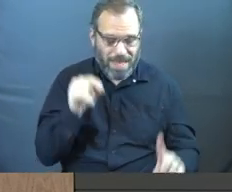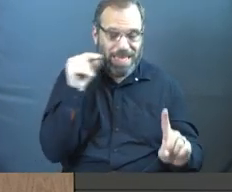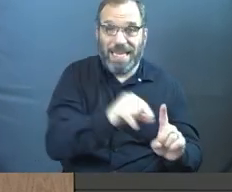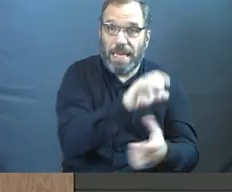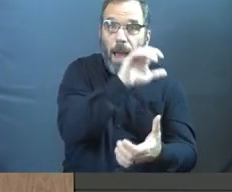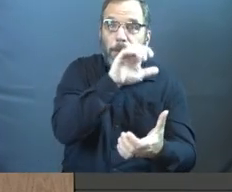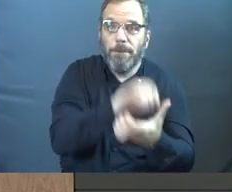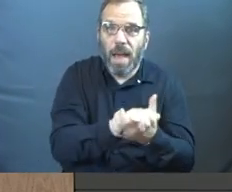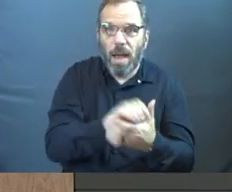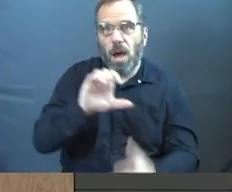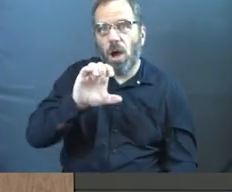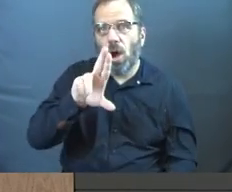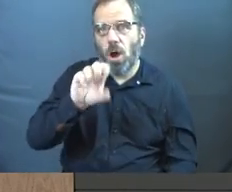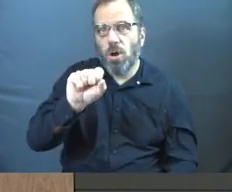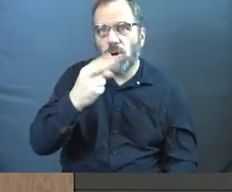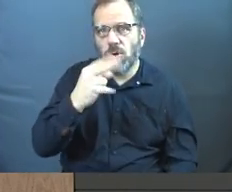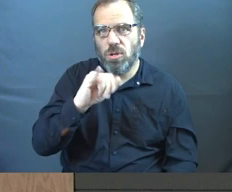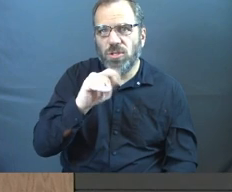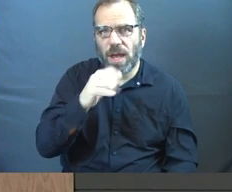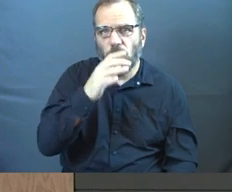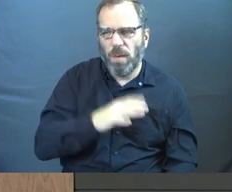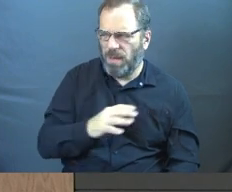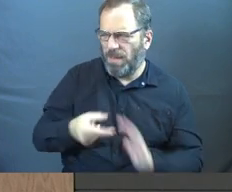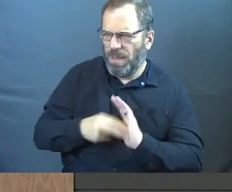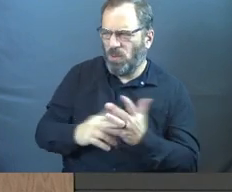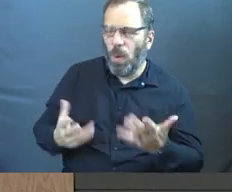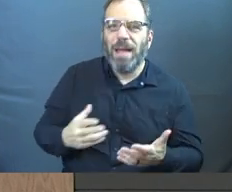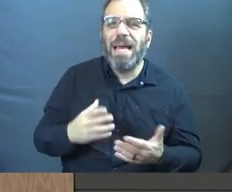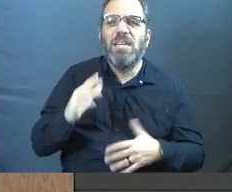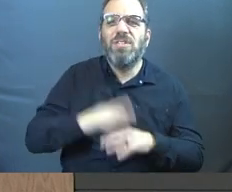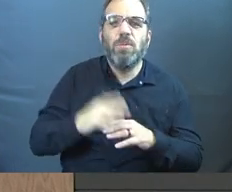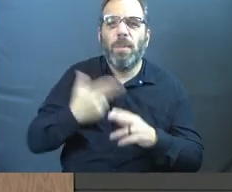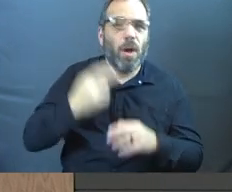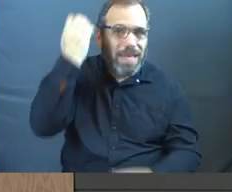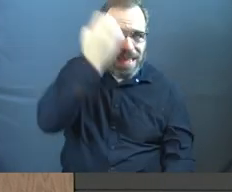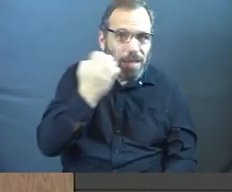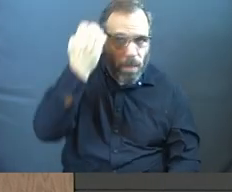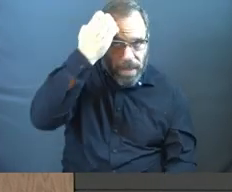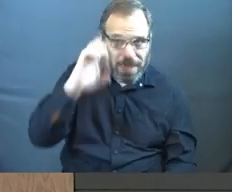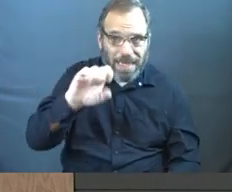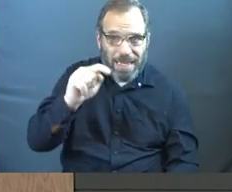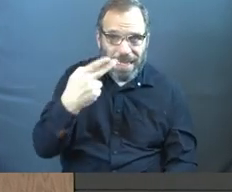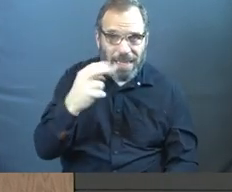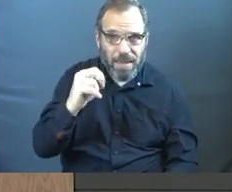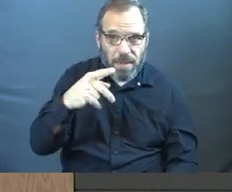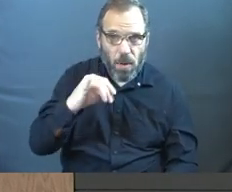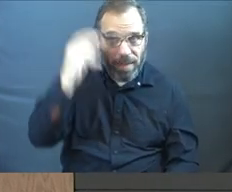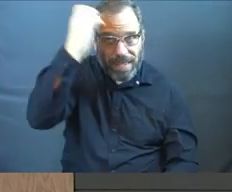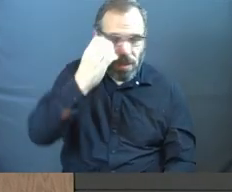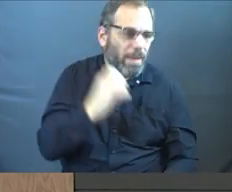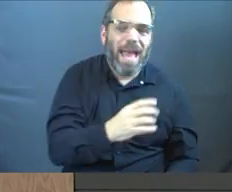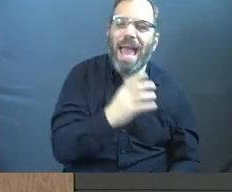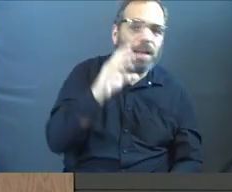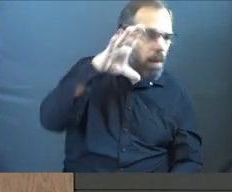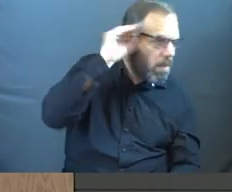had married a Cushite woman. Well, what does that mean? She's Ethiopian and he's not.